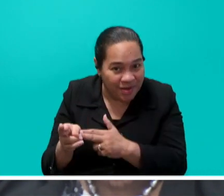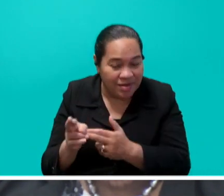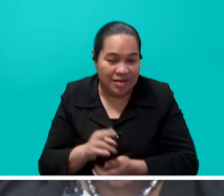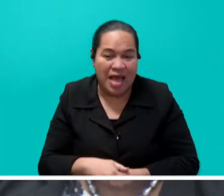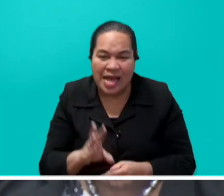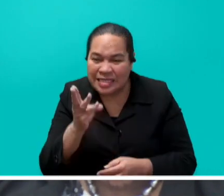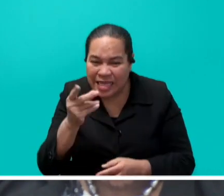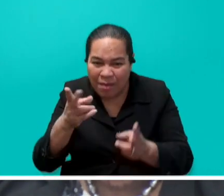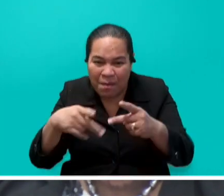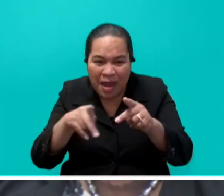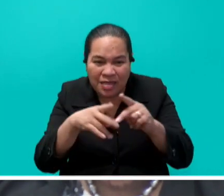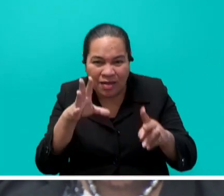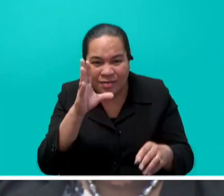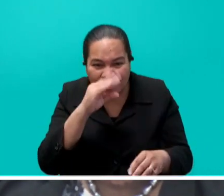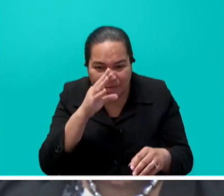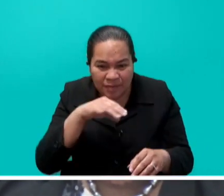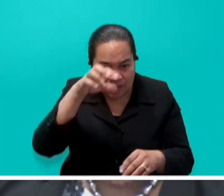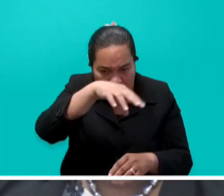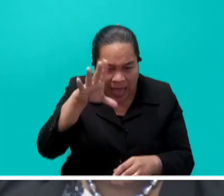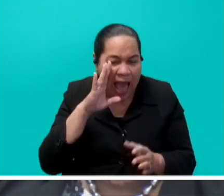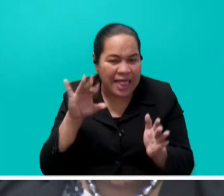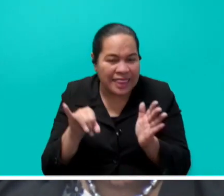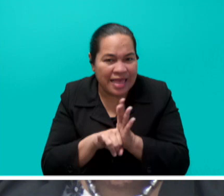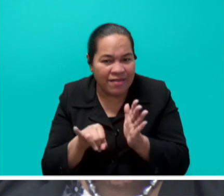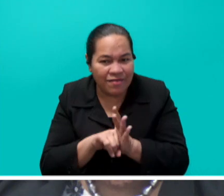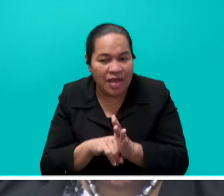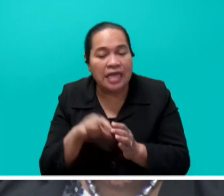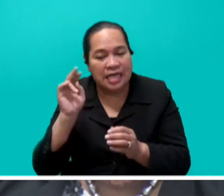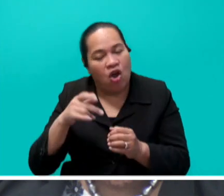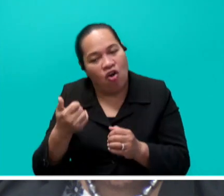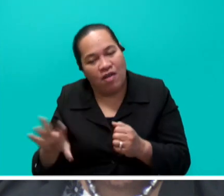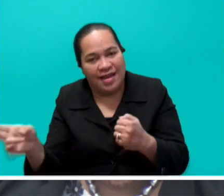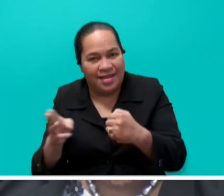stations and quarters have been identified to have renovations done.